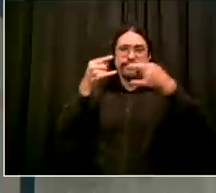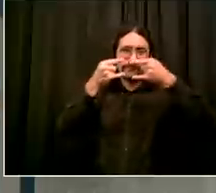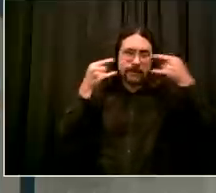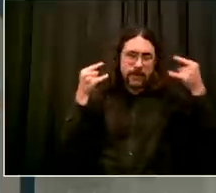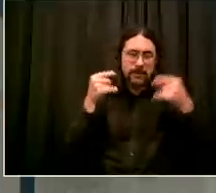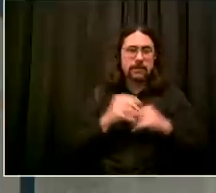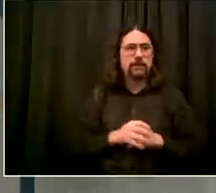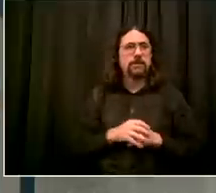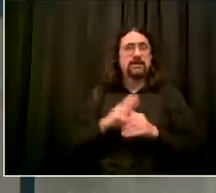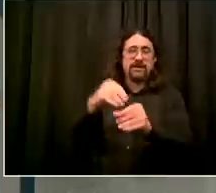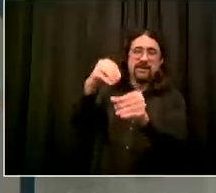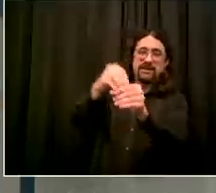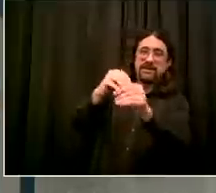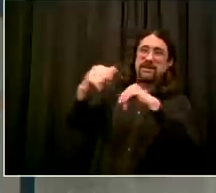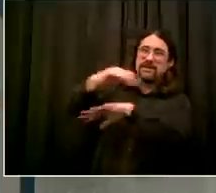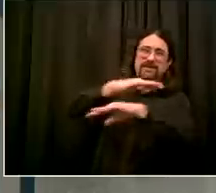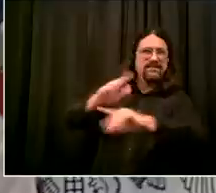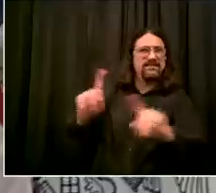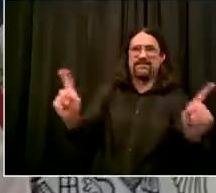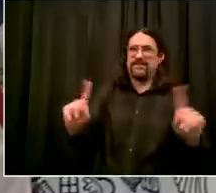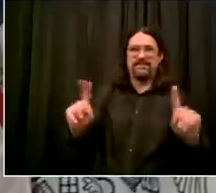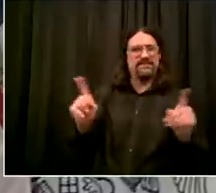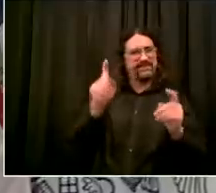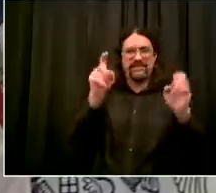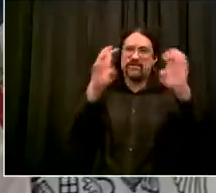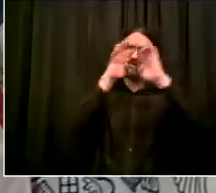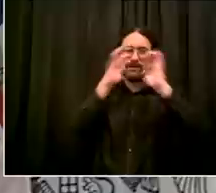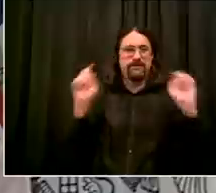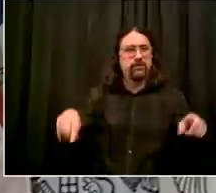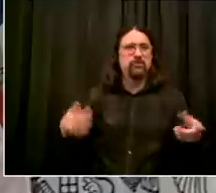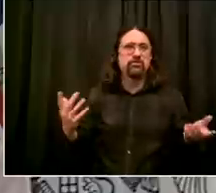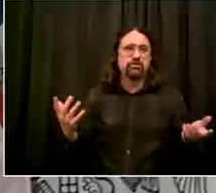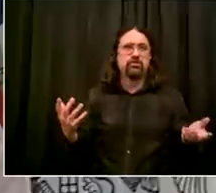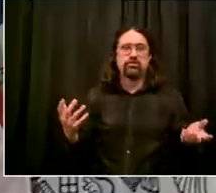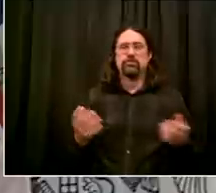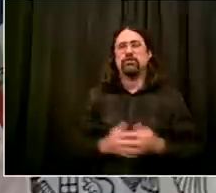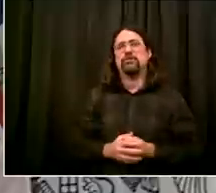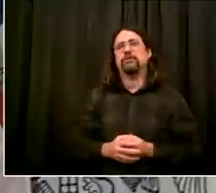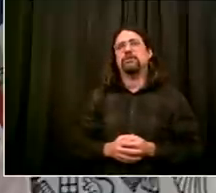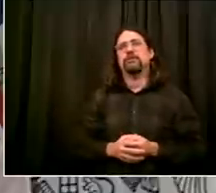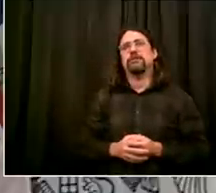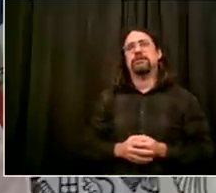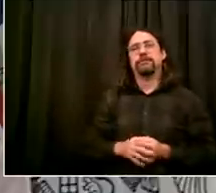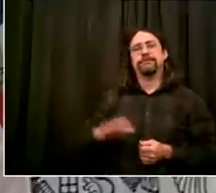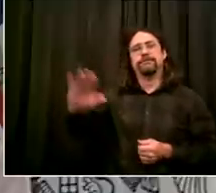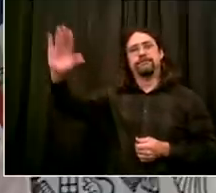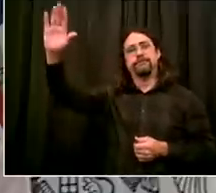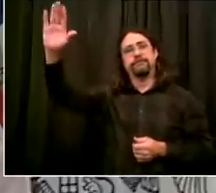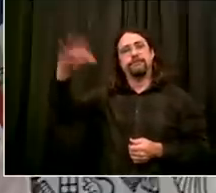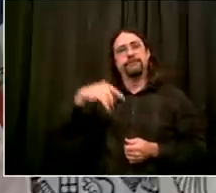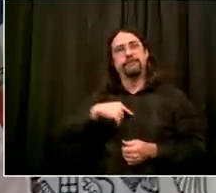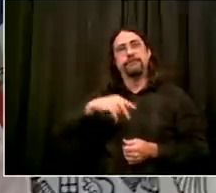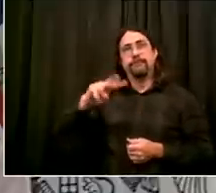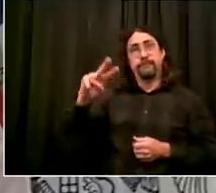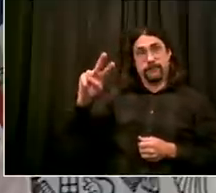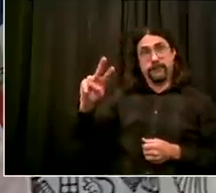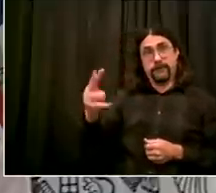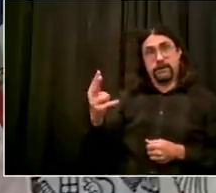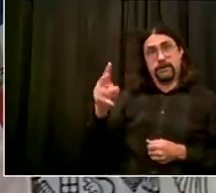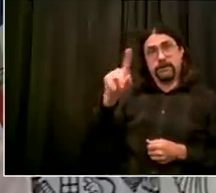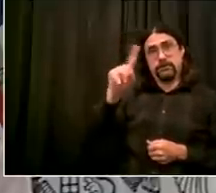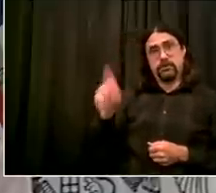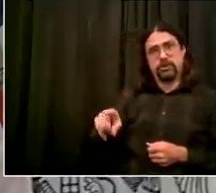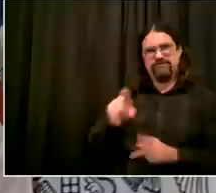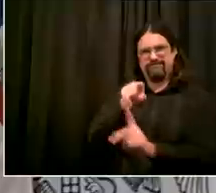so just back to the question about the schools in regard to uh people switching uh to remote from uh in